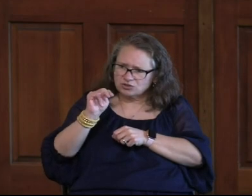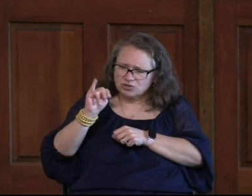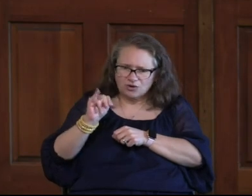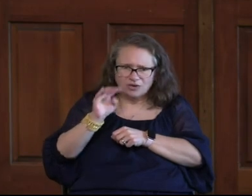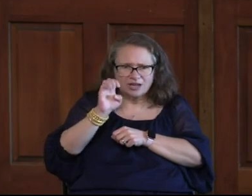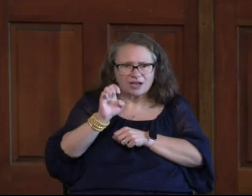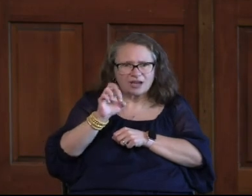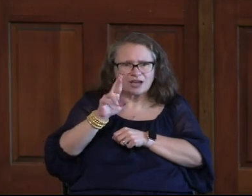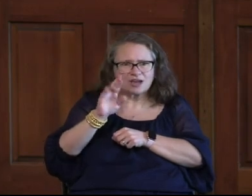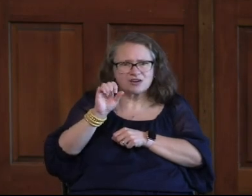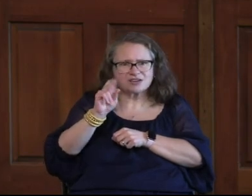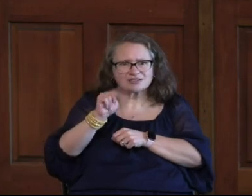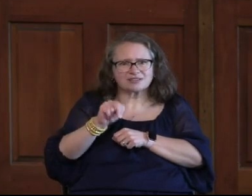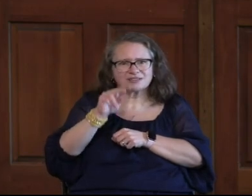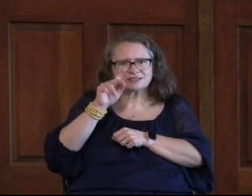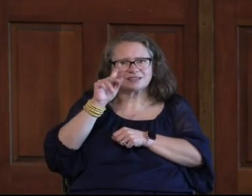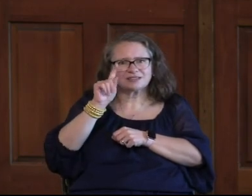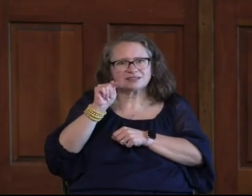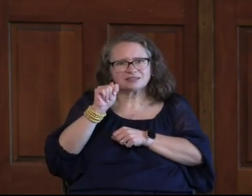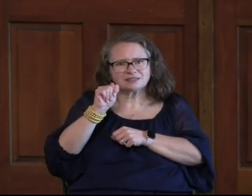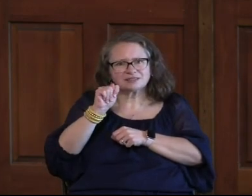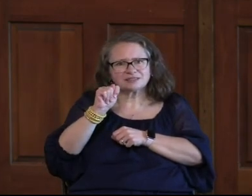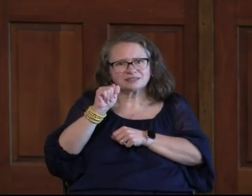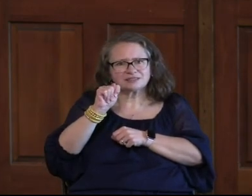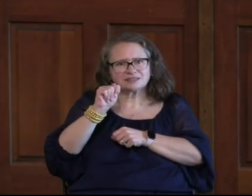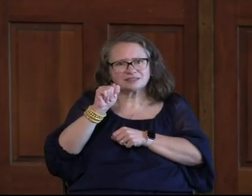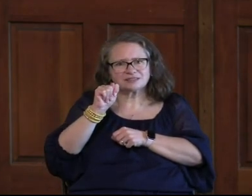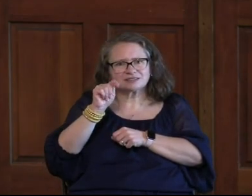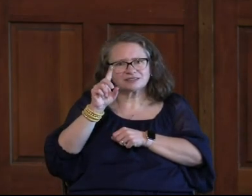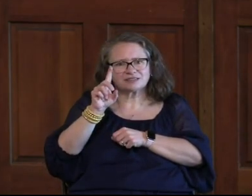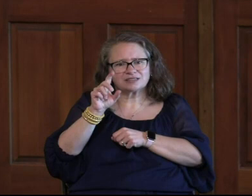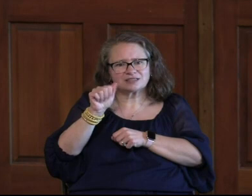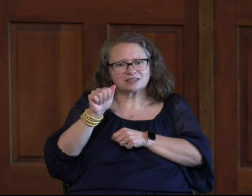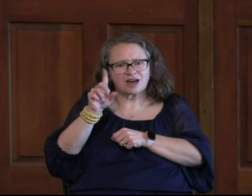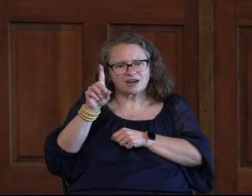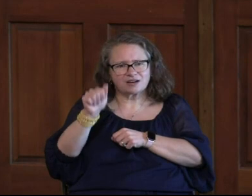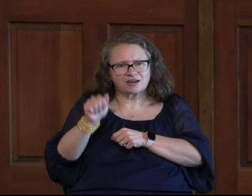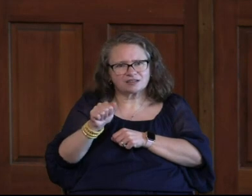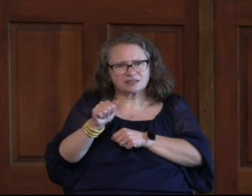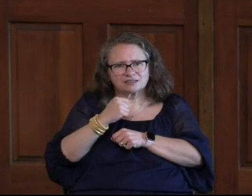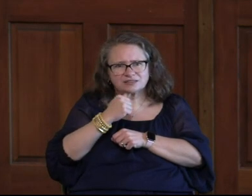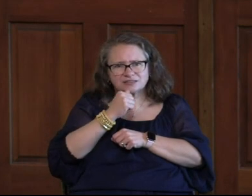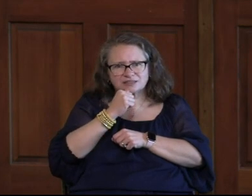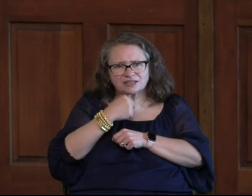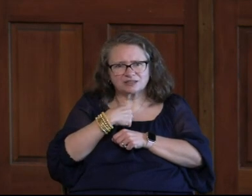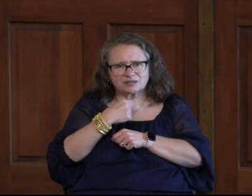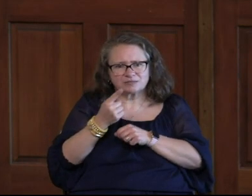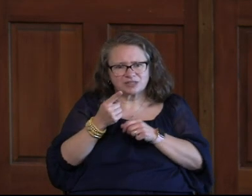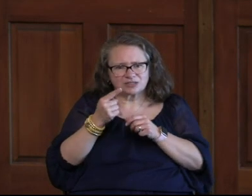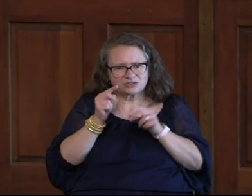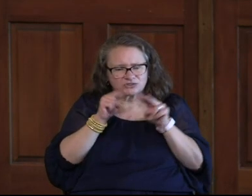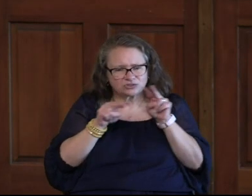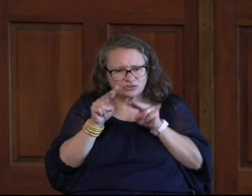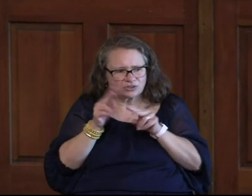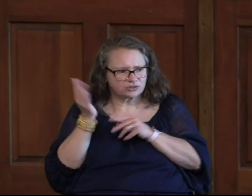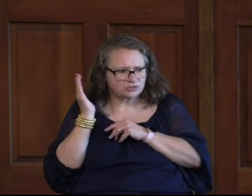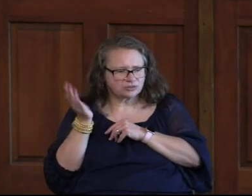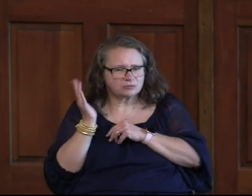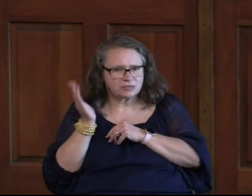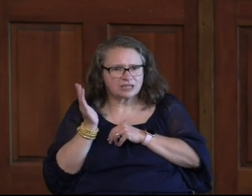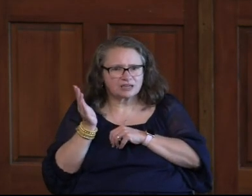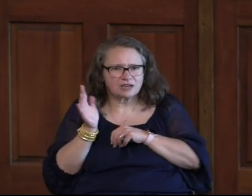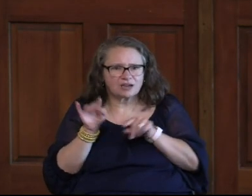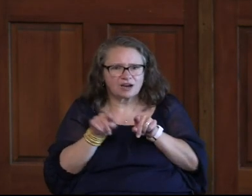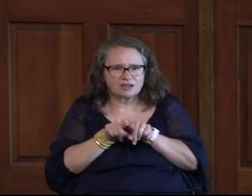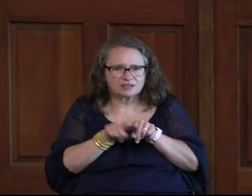And she came into my mind. Here's Joni. And I just wanted to tell you a little bit about her story. I remember when we saw her speak, and